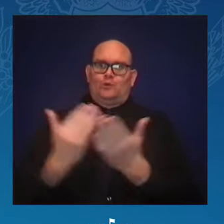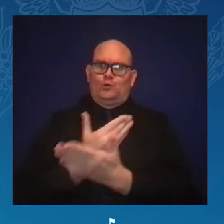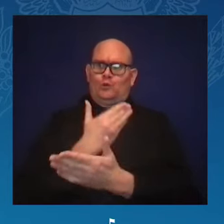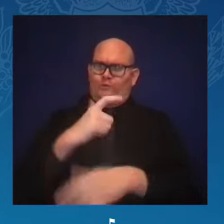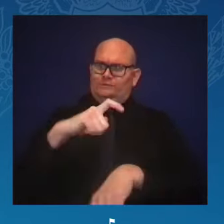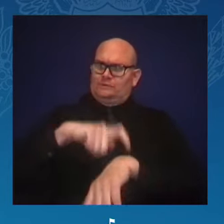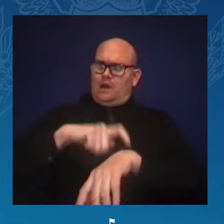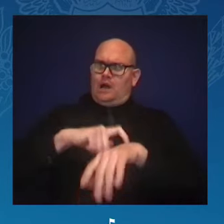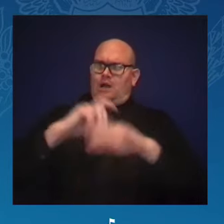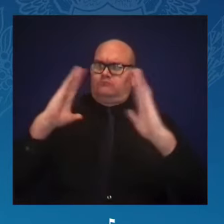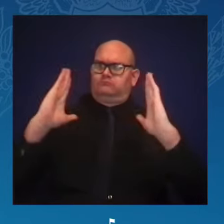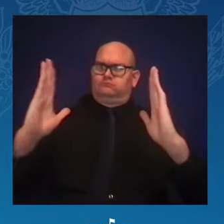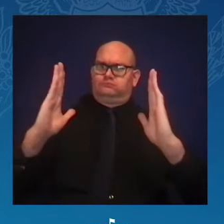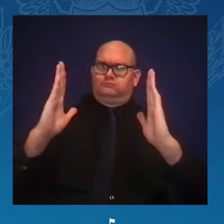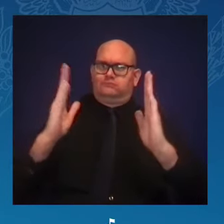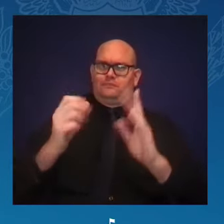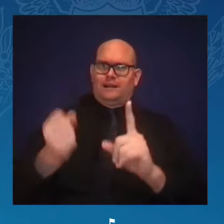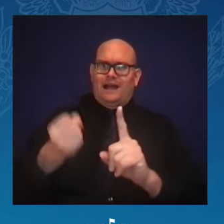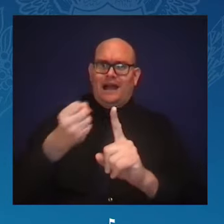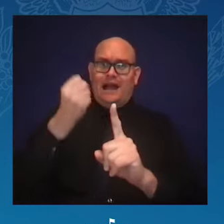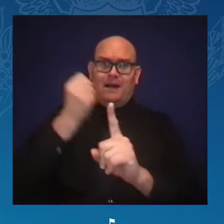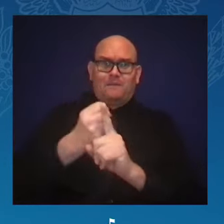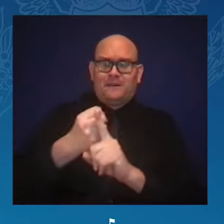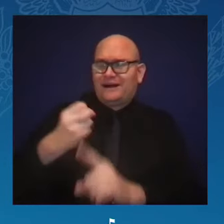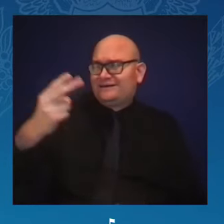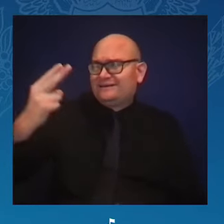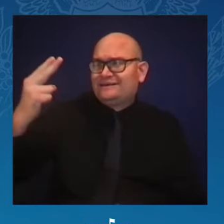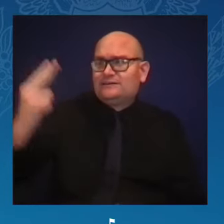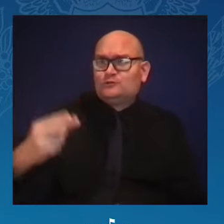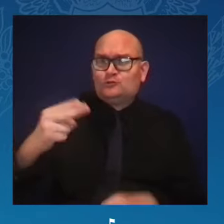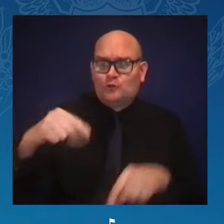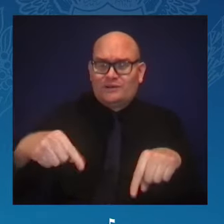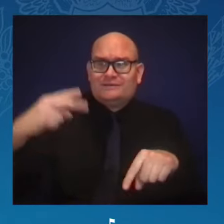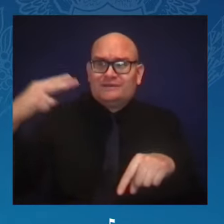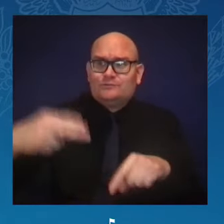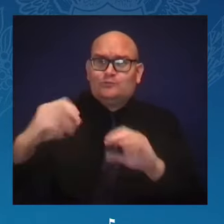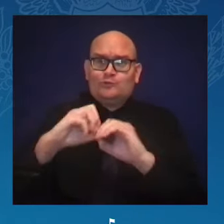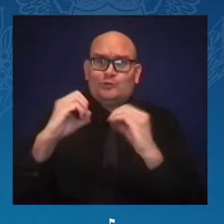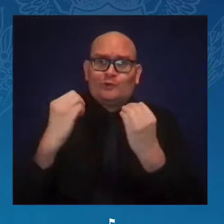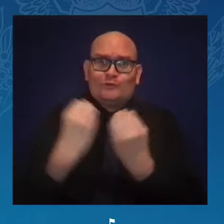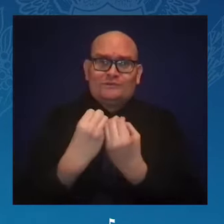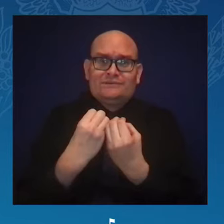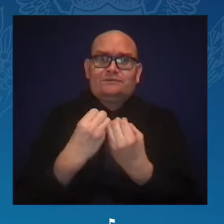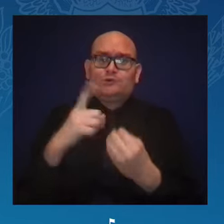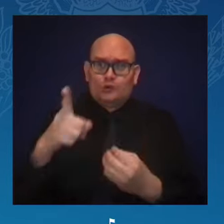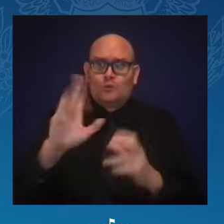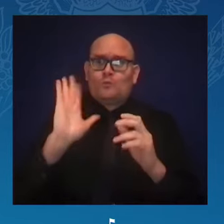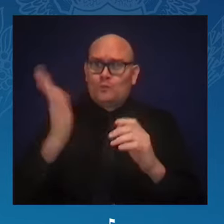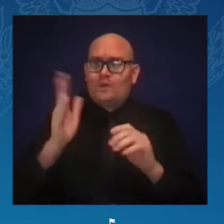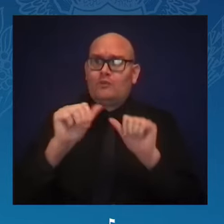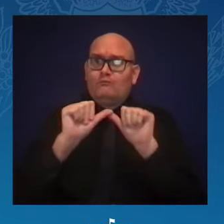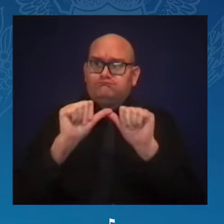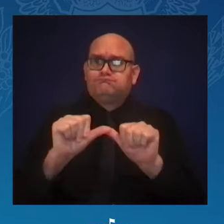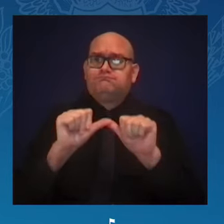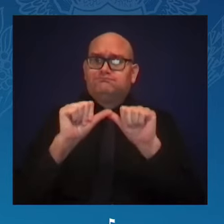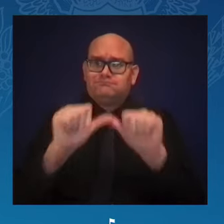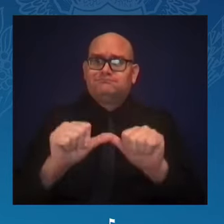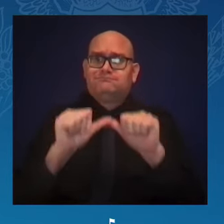this historic organization, You will continue to help lead our nation